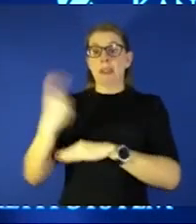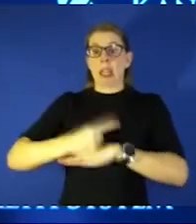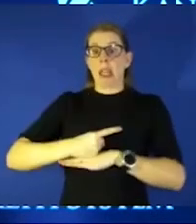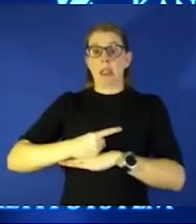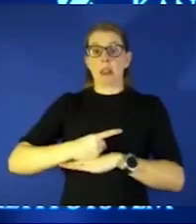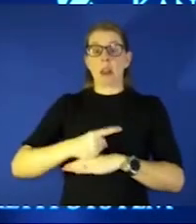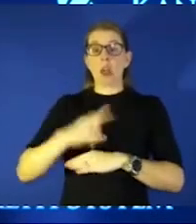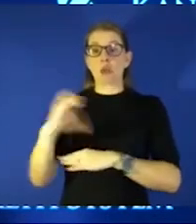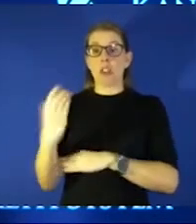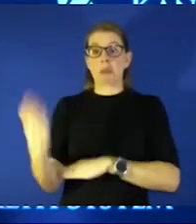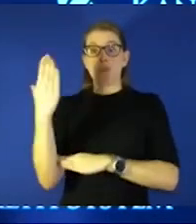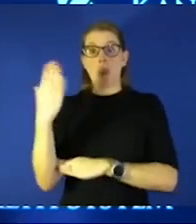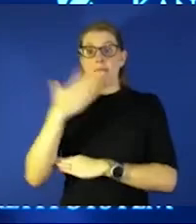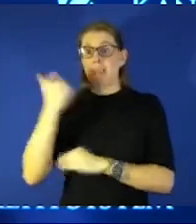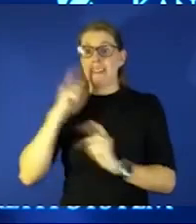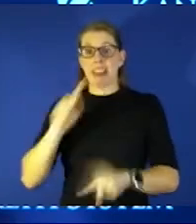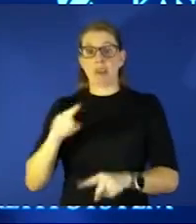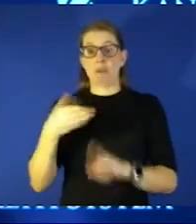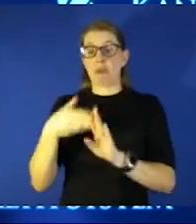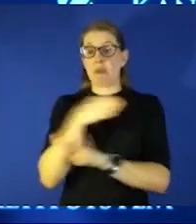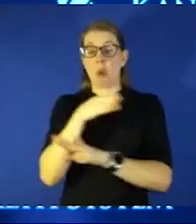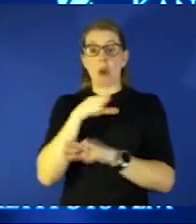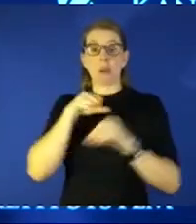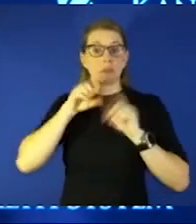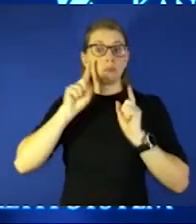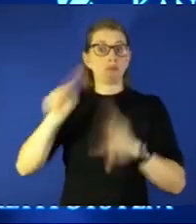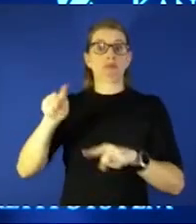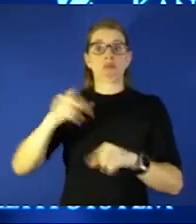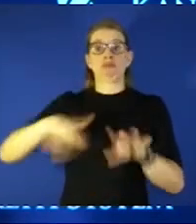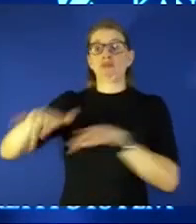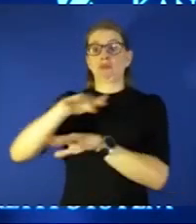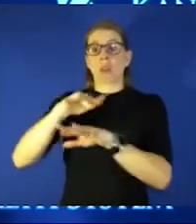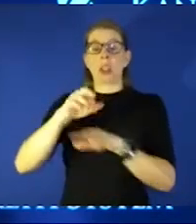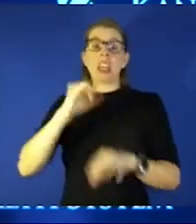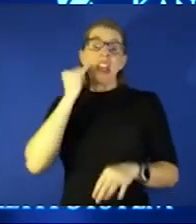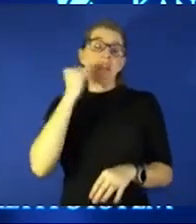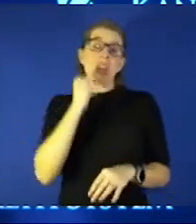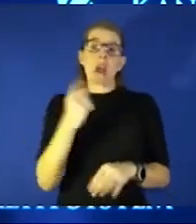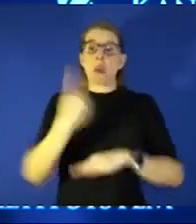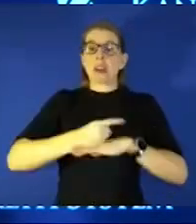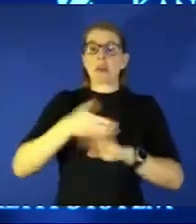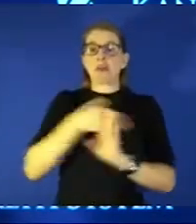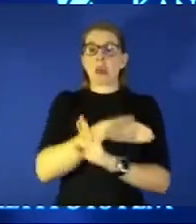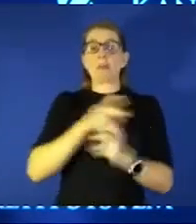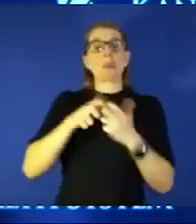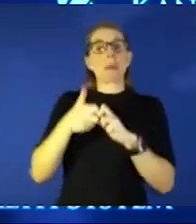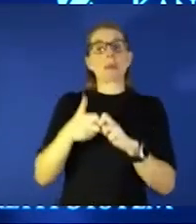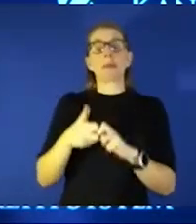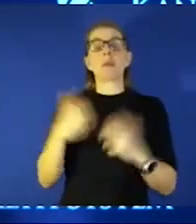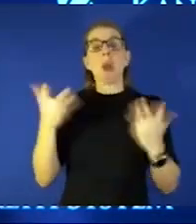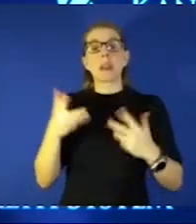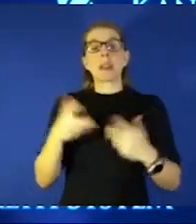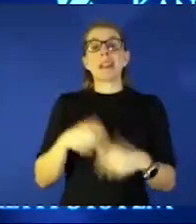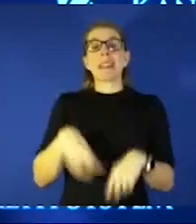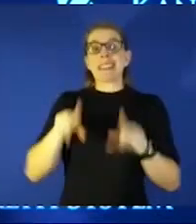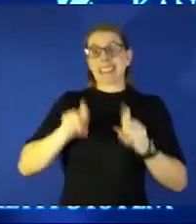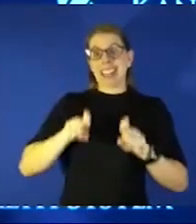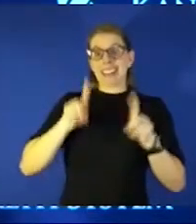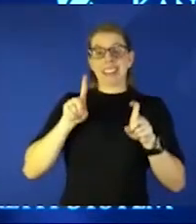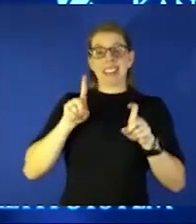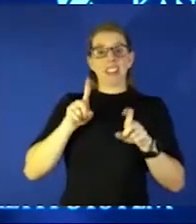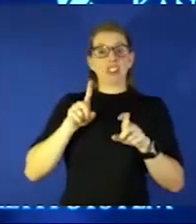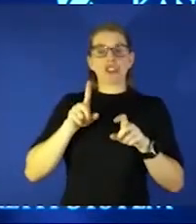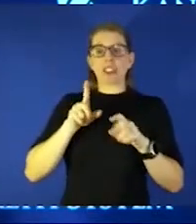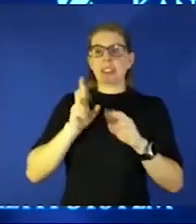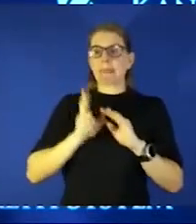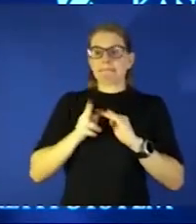morning yeah before you go gather if not then just one day before remember the problem is that a test is a snapshot in time it tells you